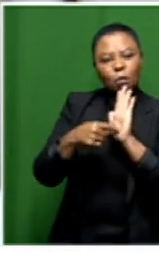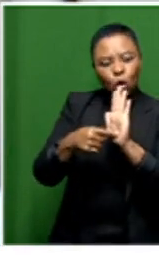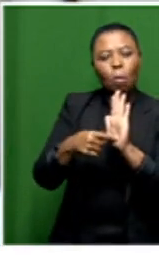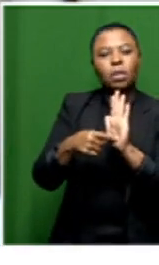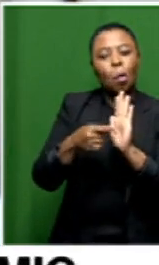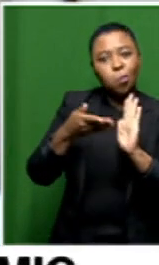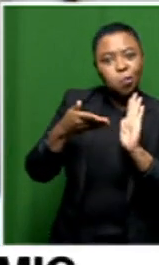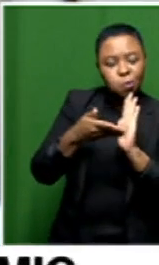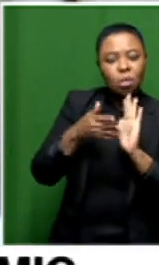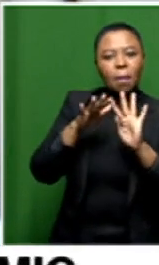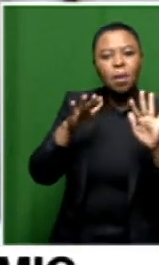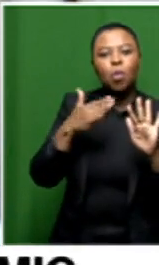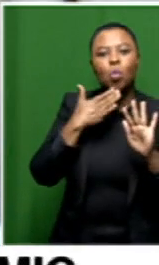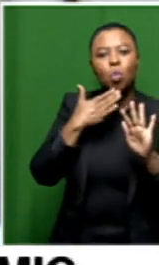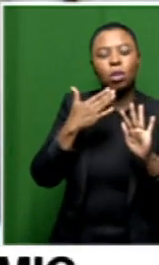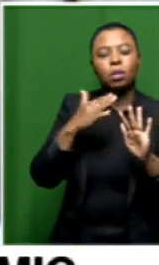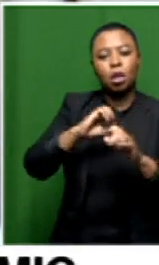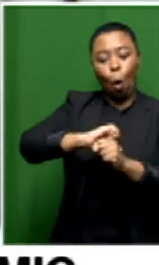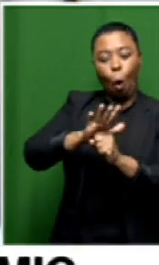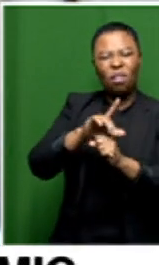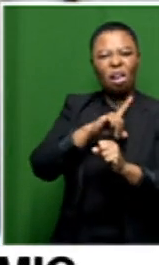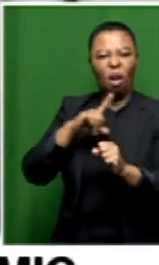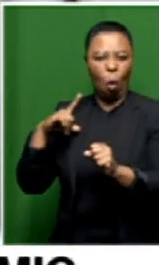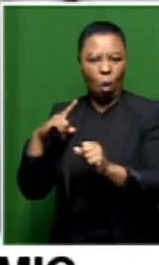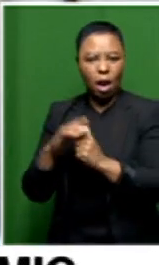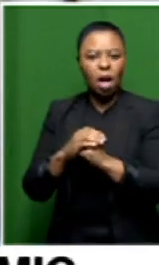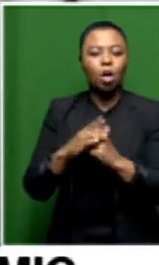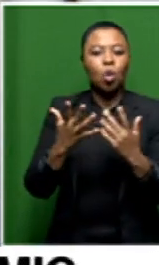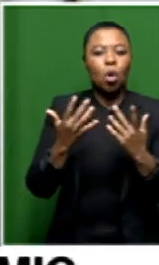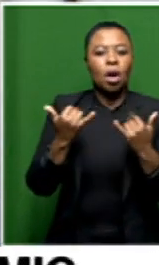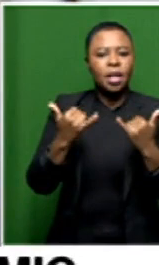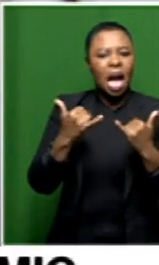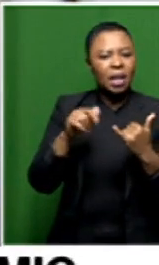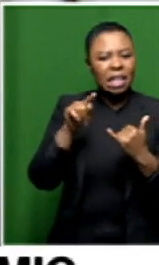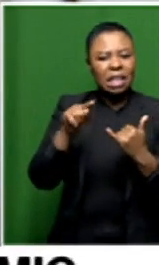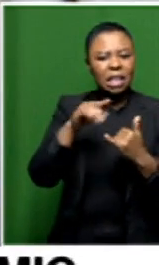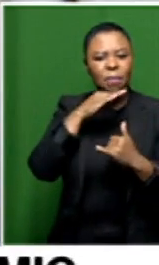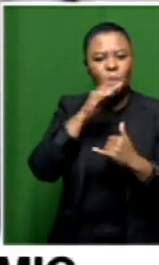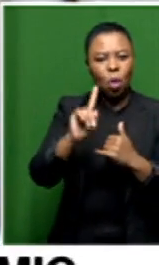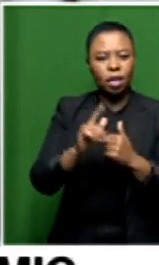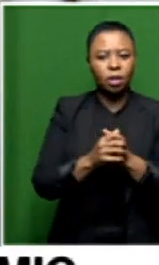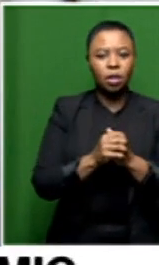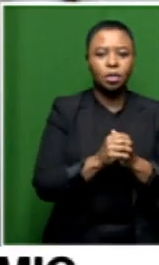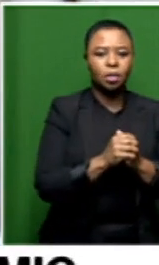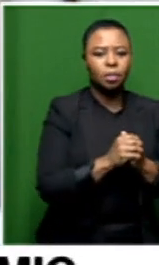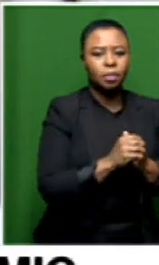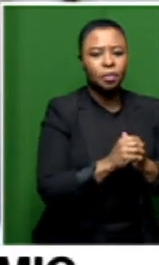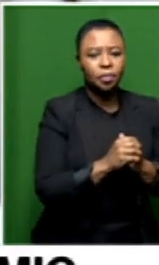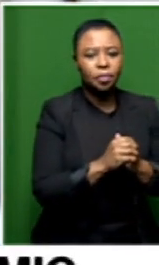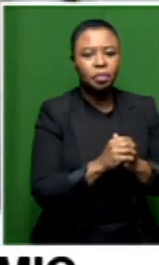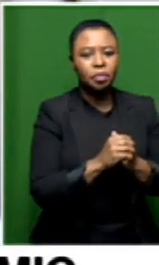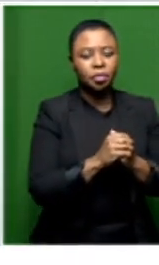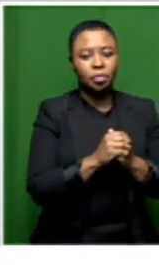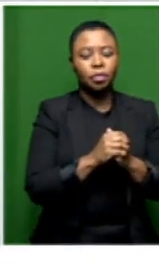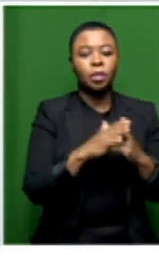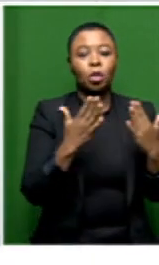by those suffering with long covert but what does that mean in layman's terms so before we